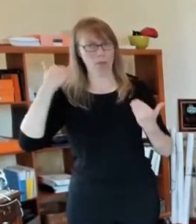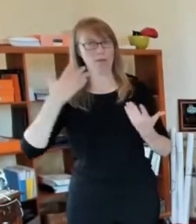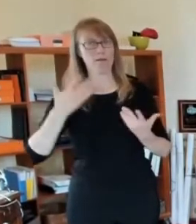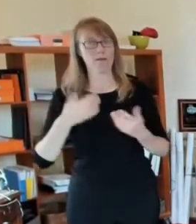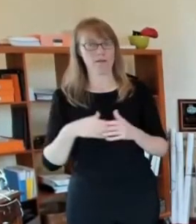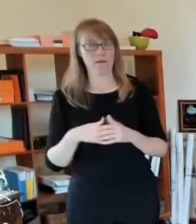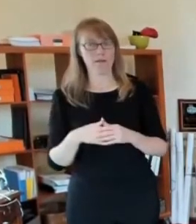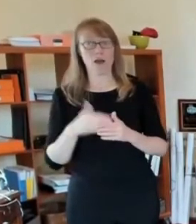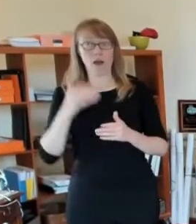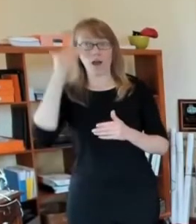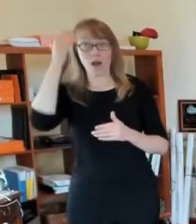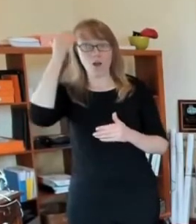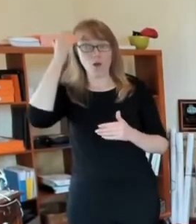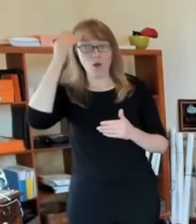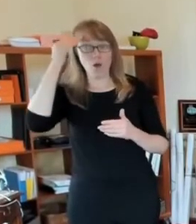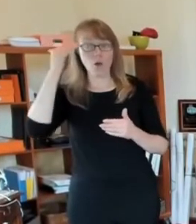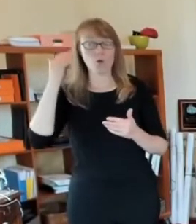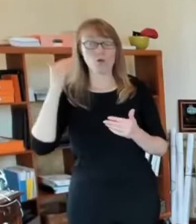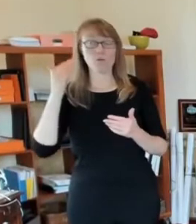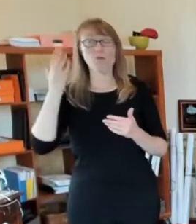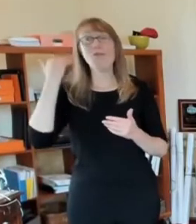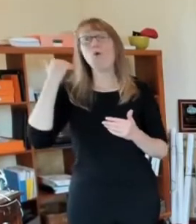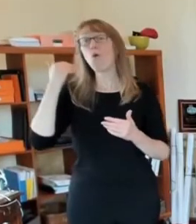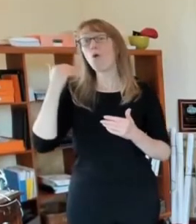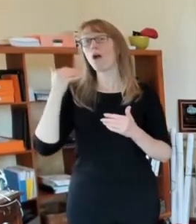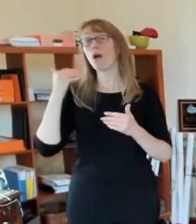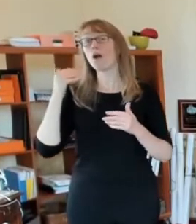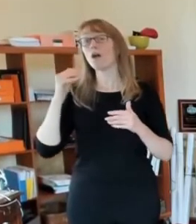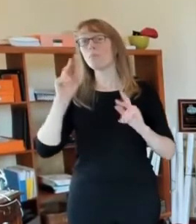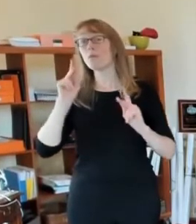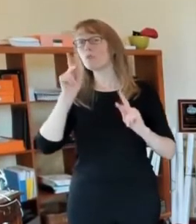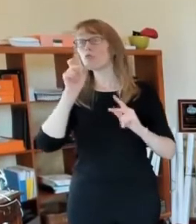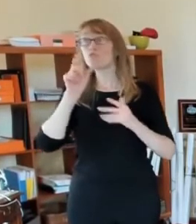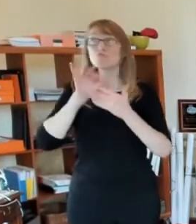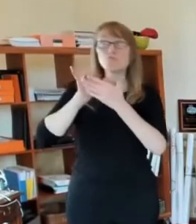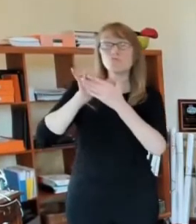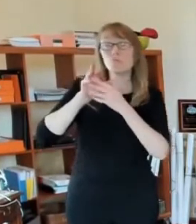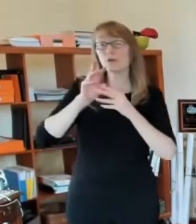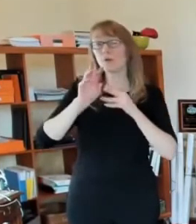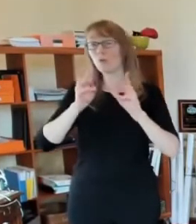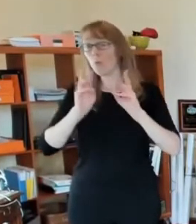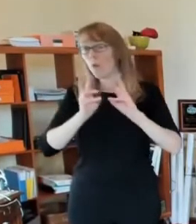predicted today and for the next couple of days to have